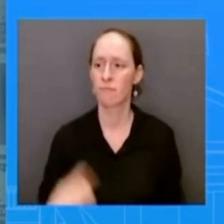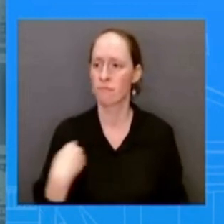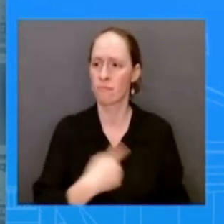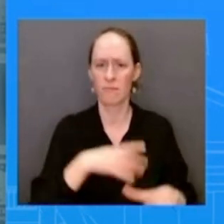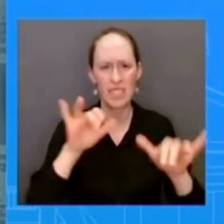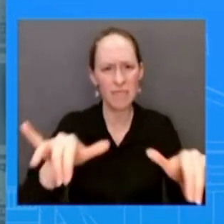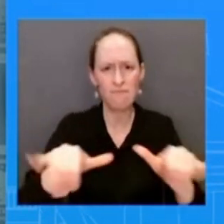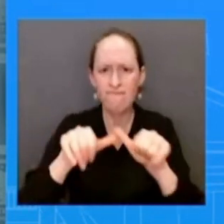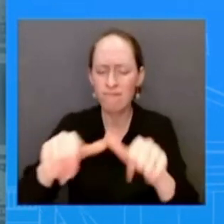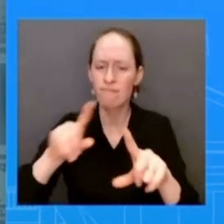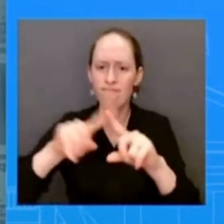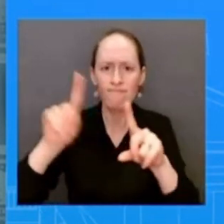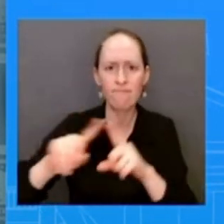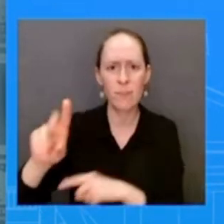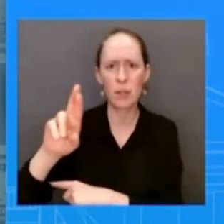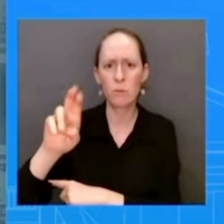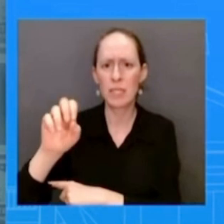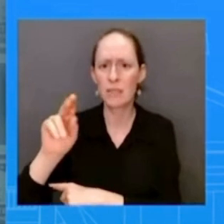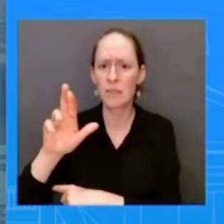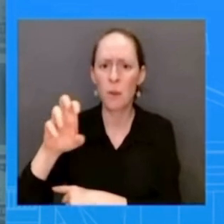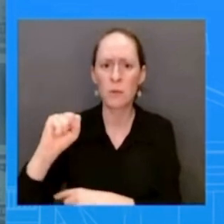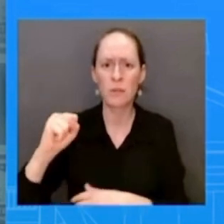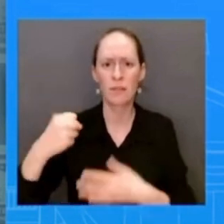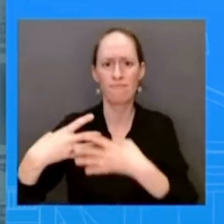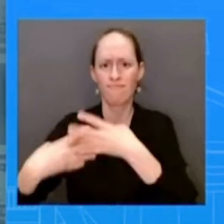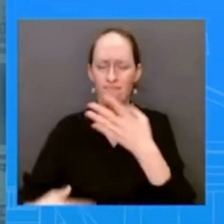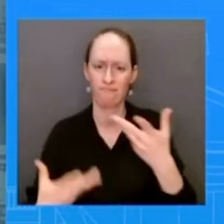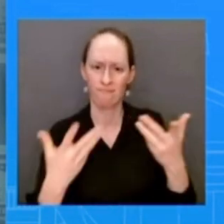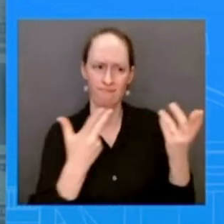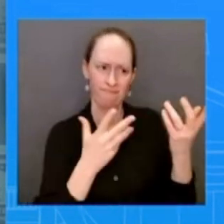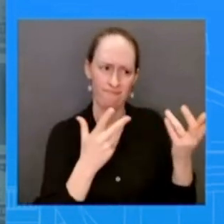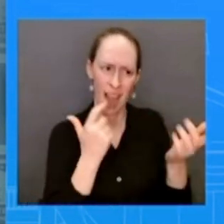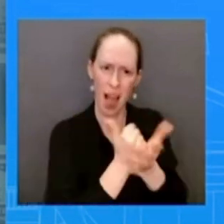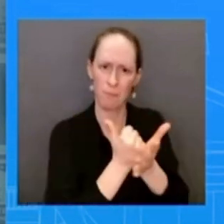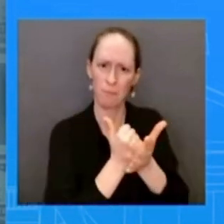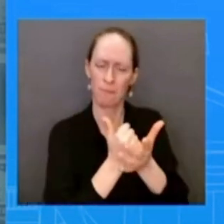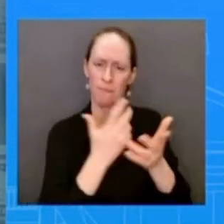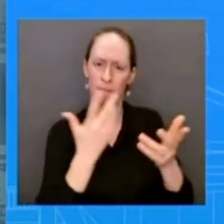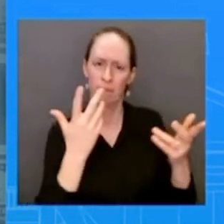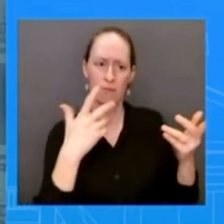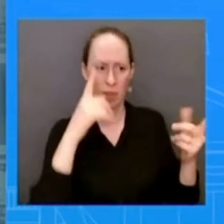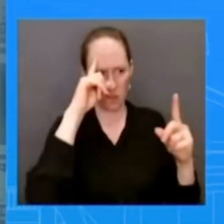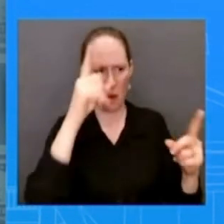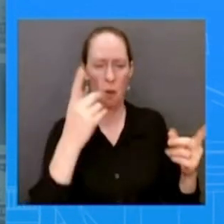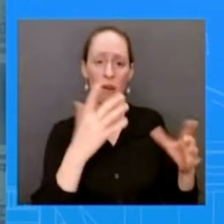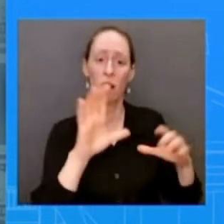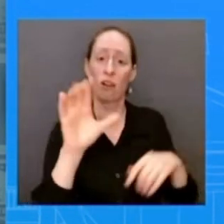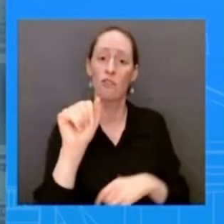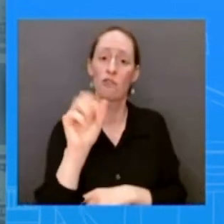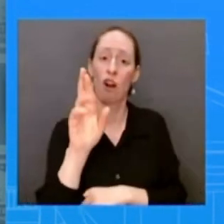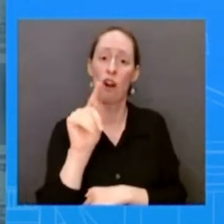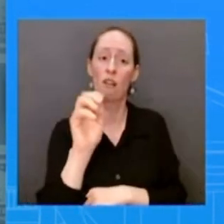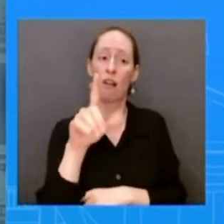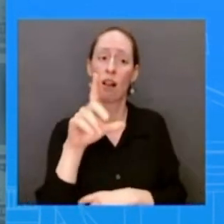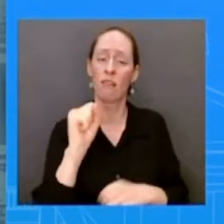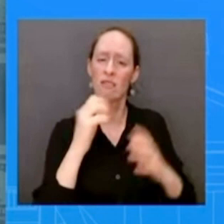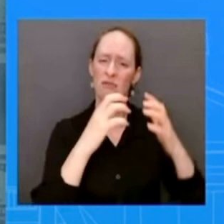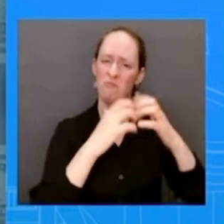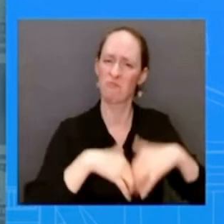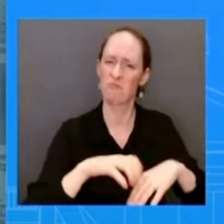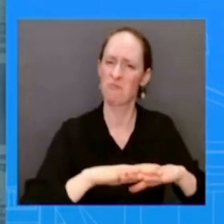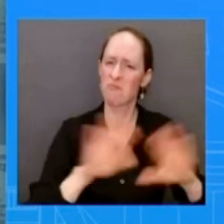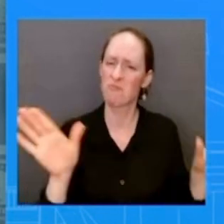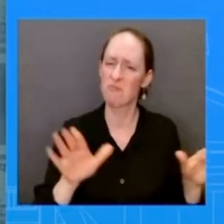concerns are for the safe return of our citizens the health and well-being of those who who survived this attack